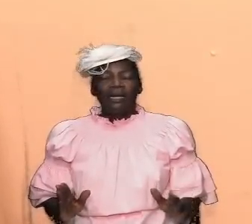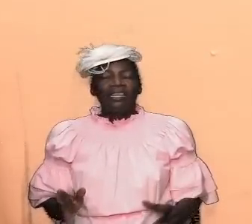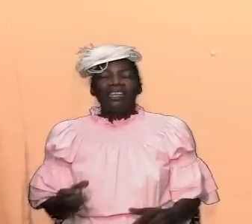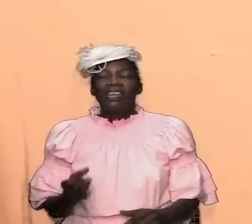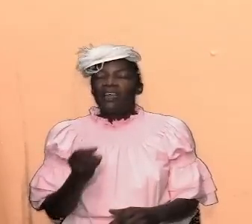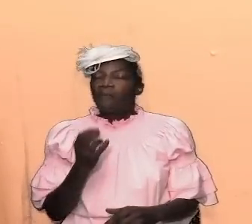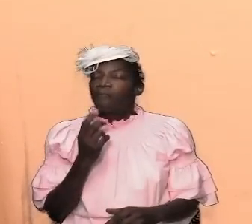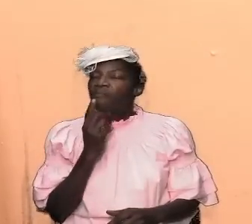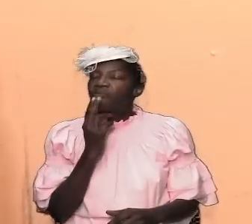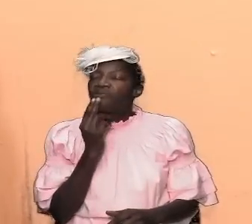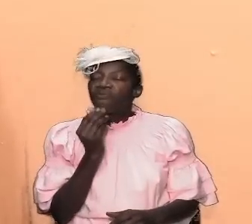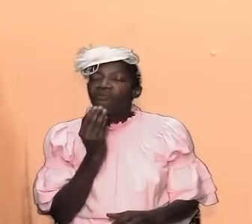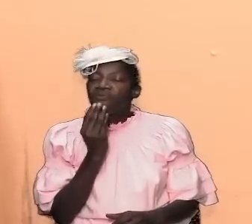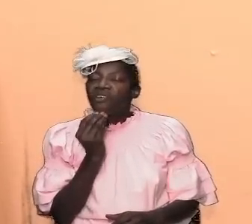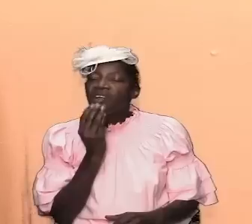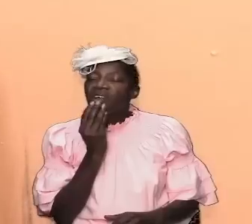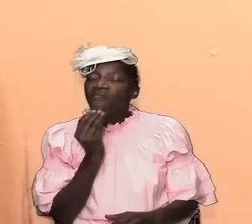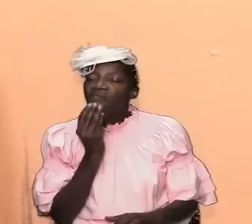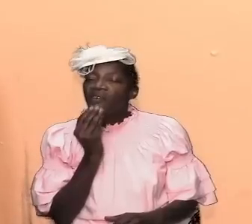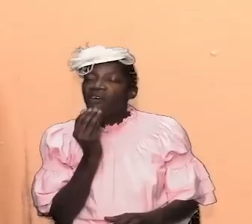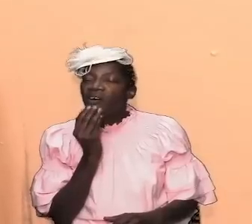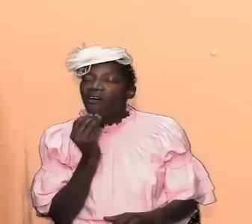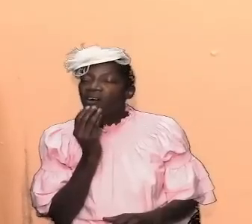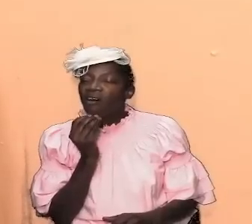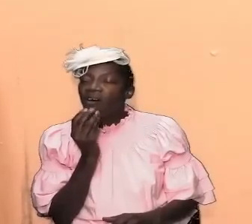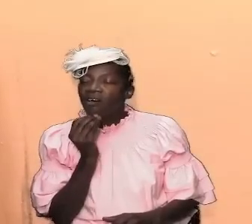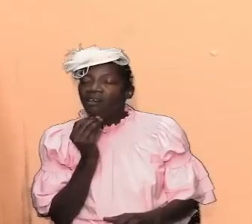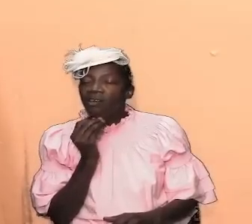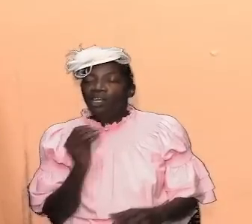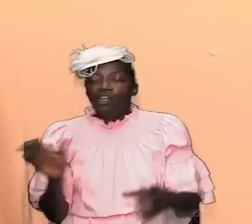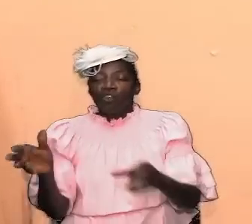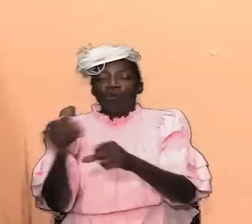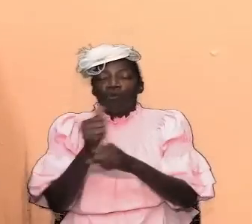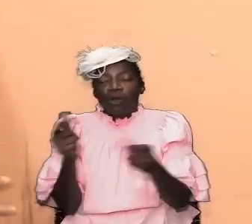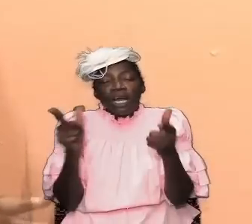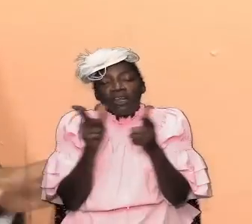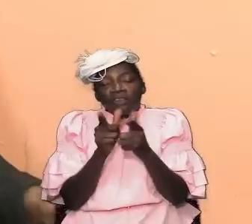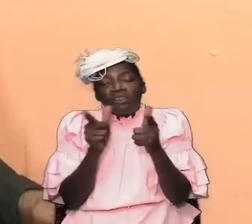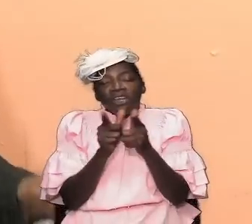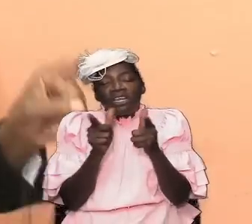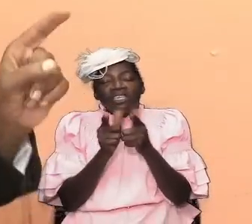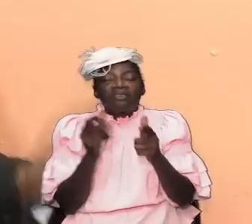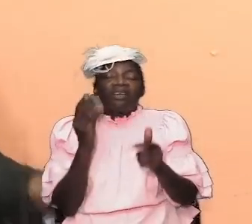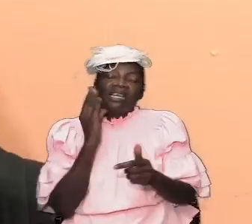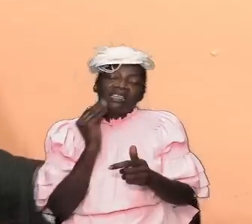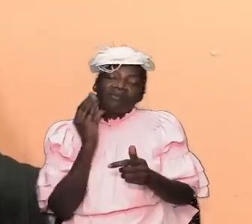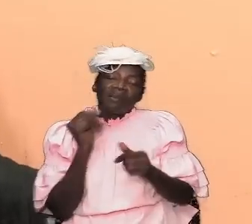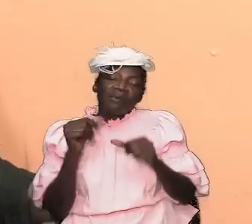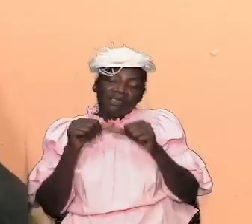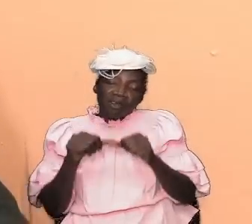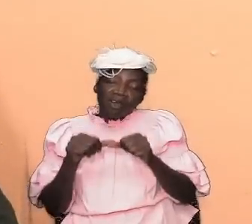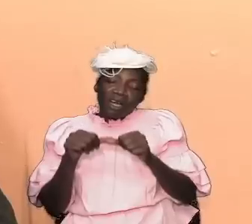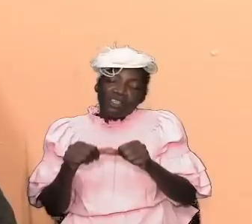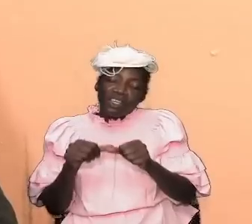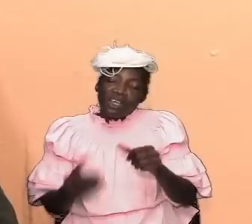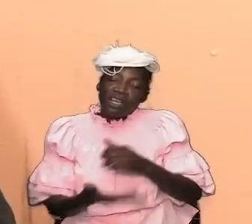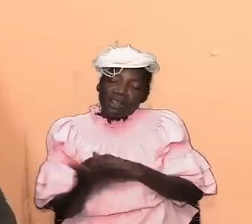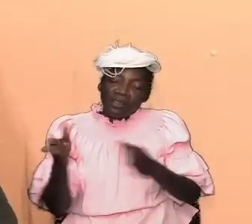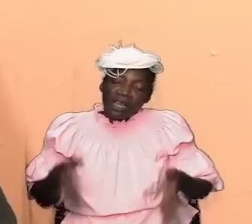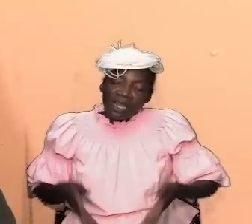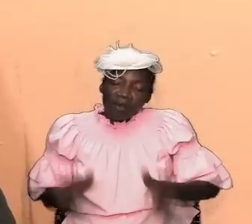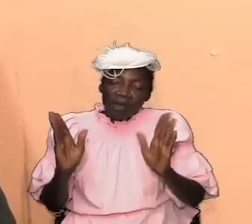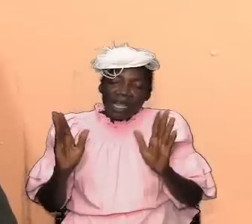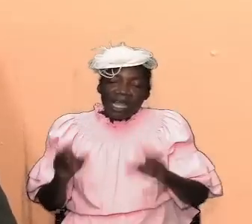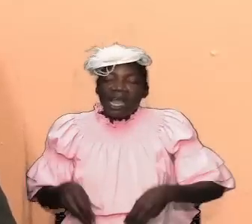hold on to the mediocre experience so that they could continue in their way and offer